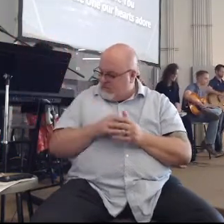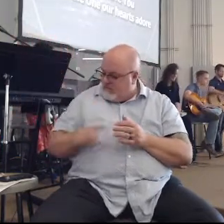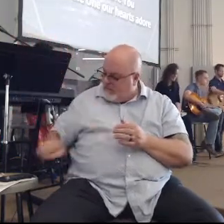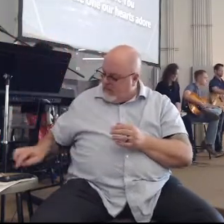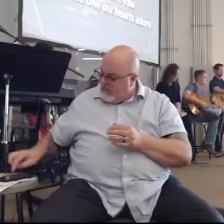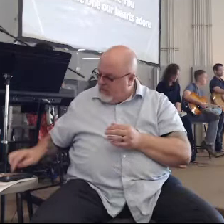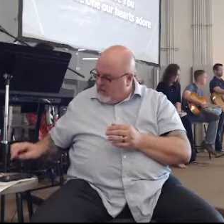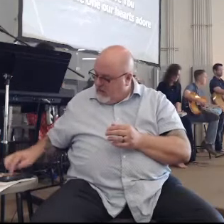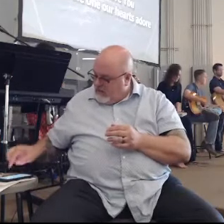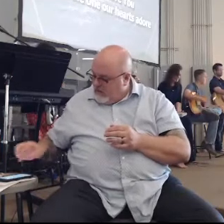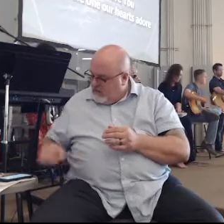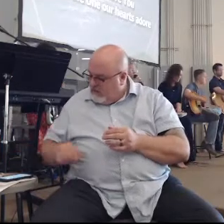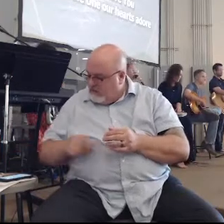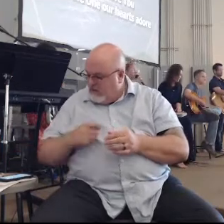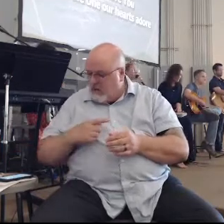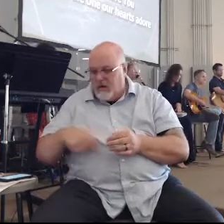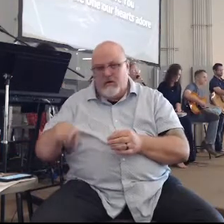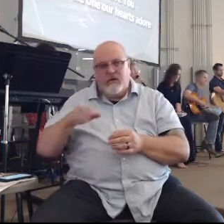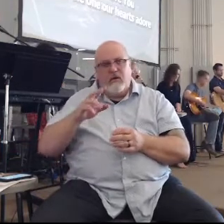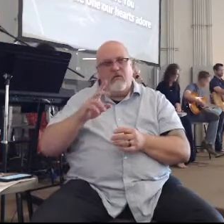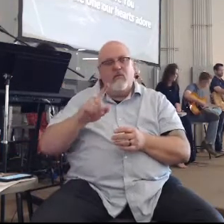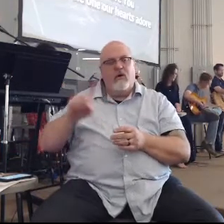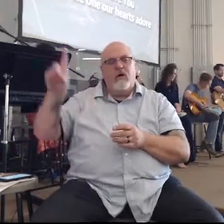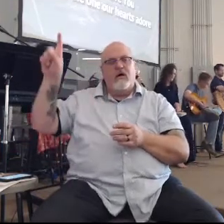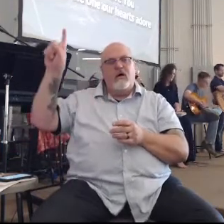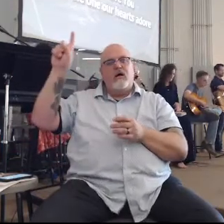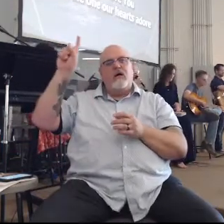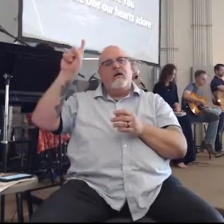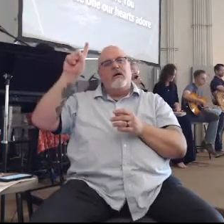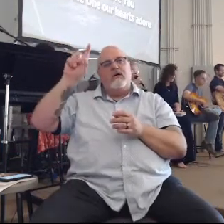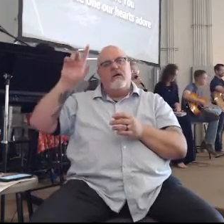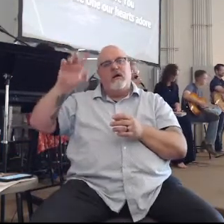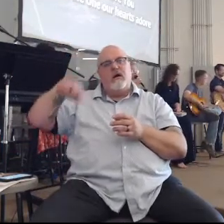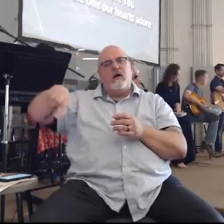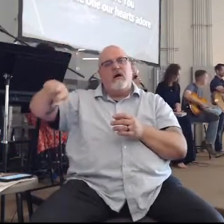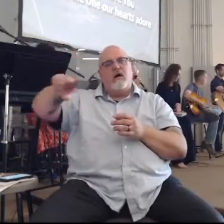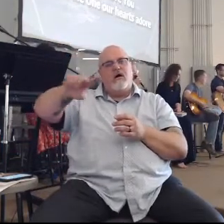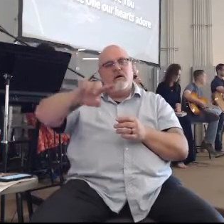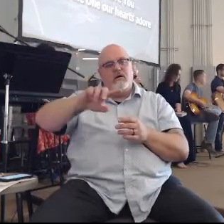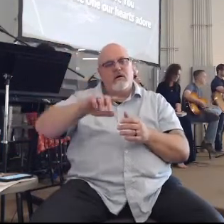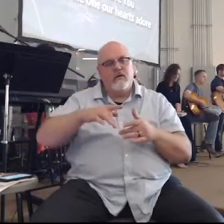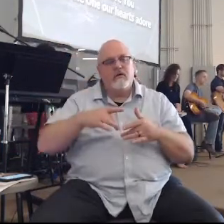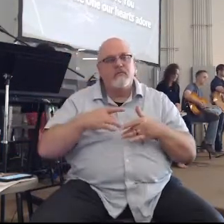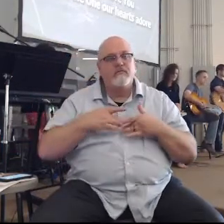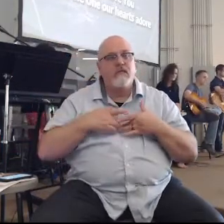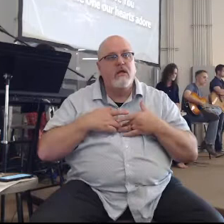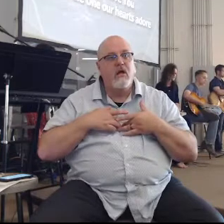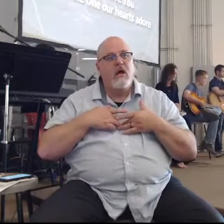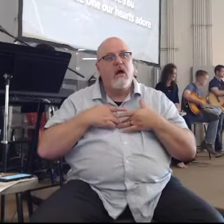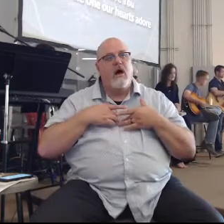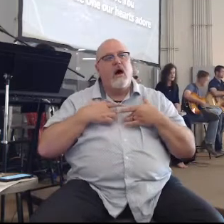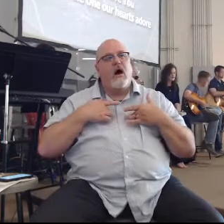You are the one our